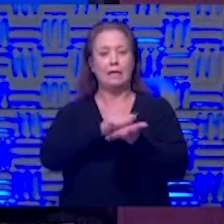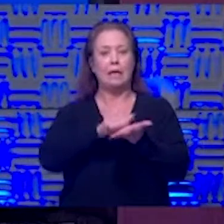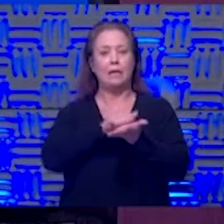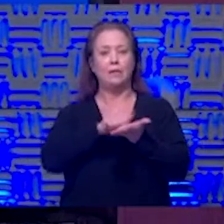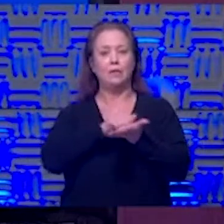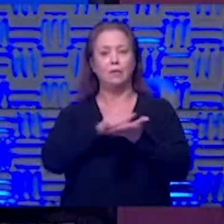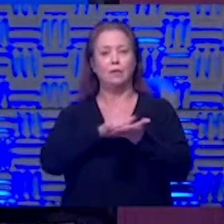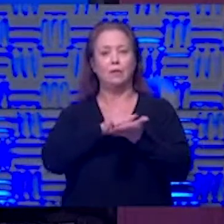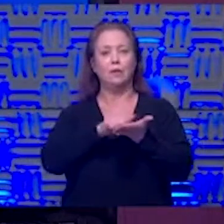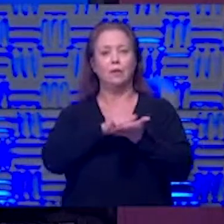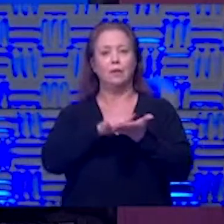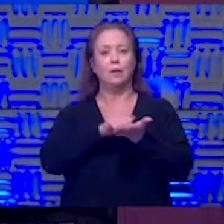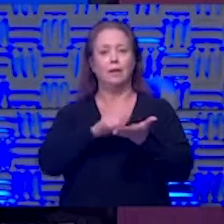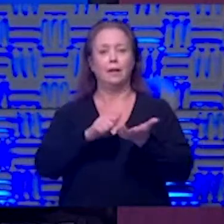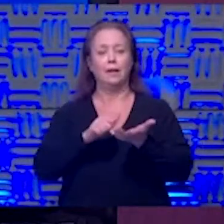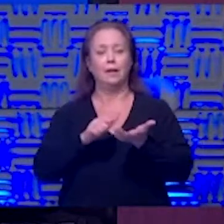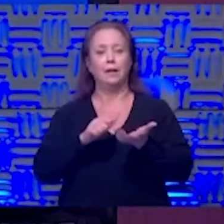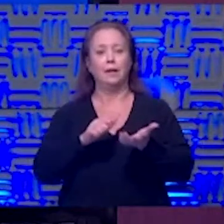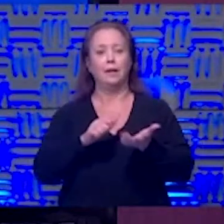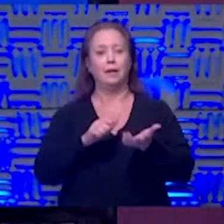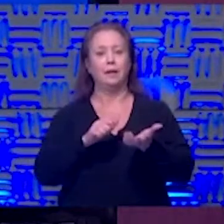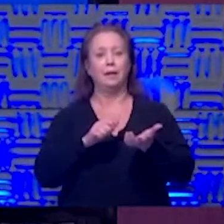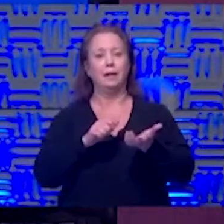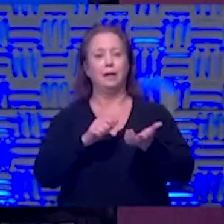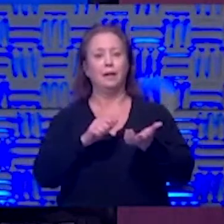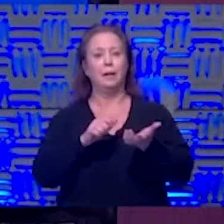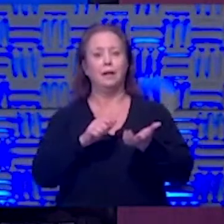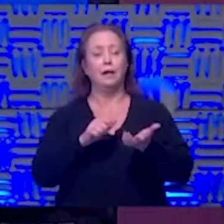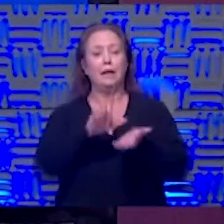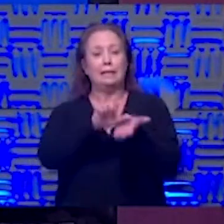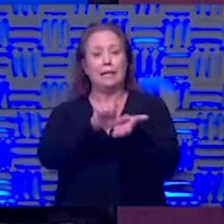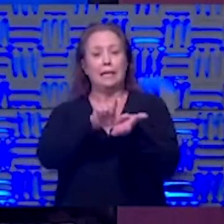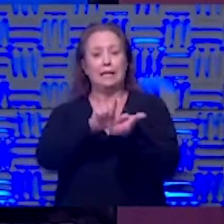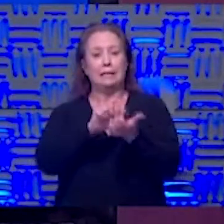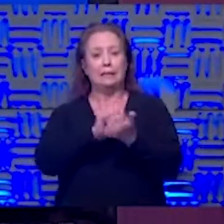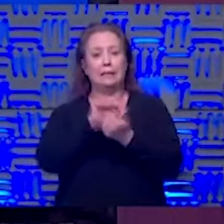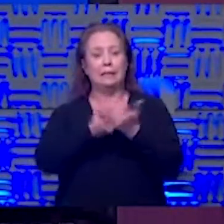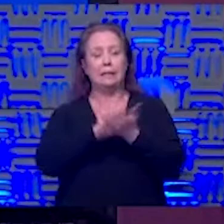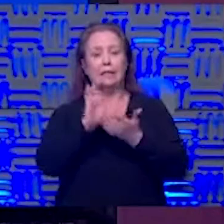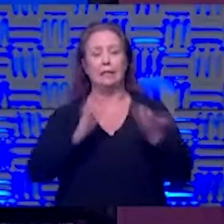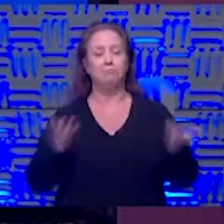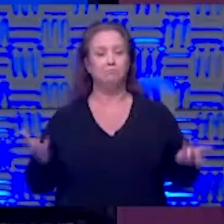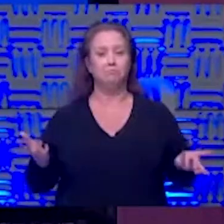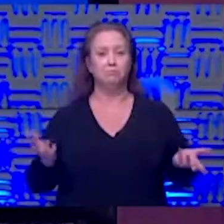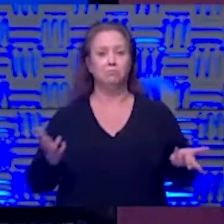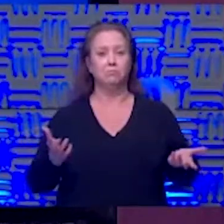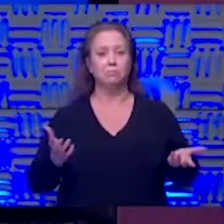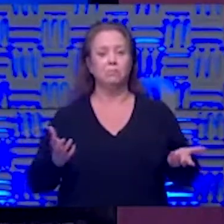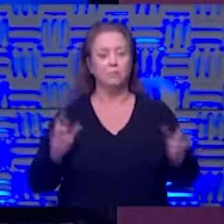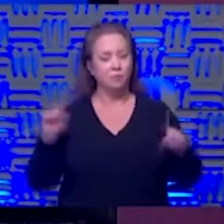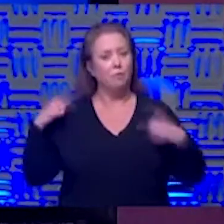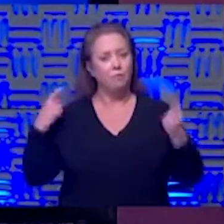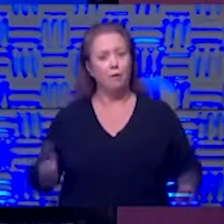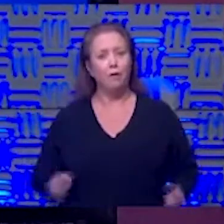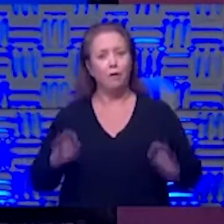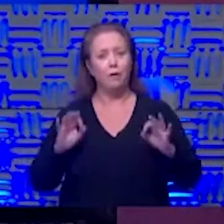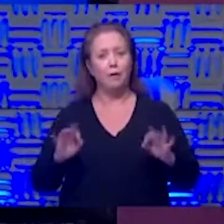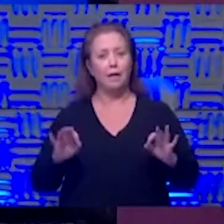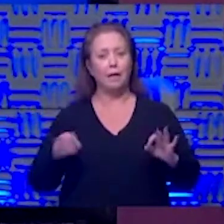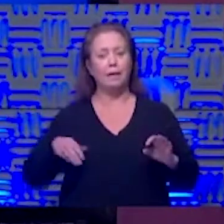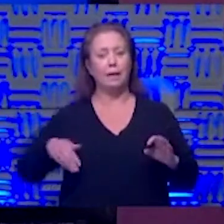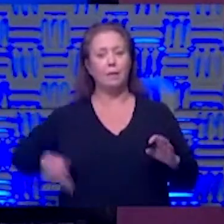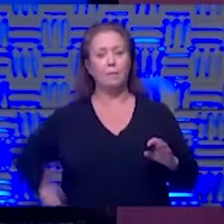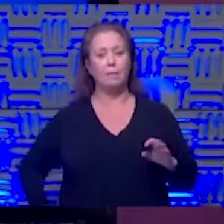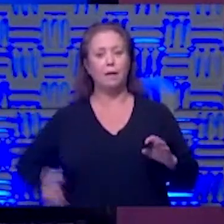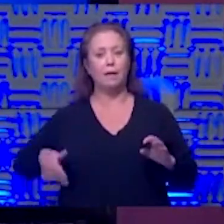here of course i didn't quite get it on right and then sanitize my hands up yeah good pretty good so far and then i reach into my